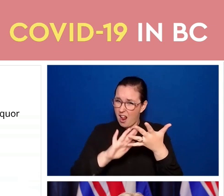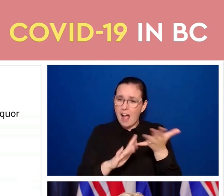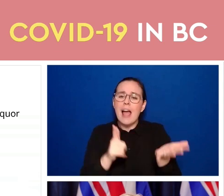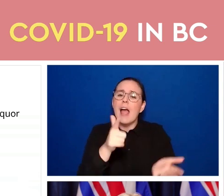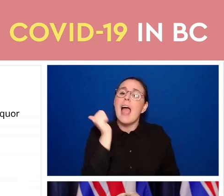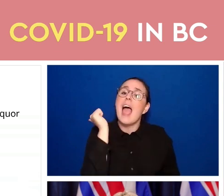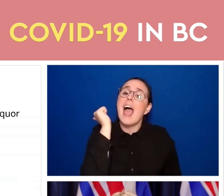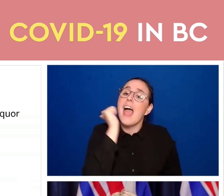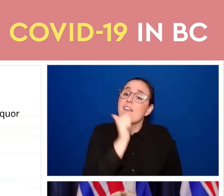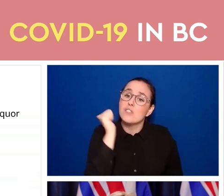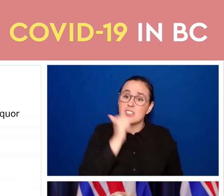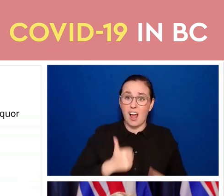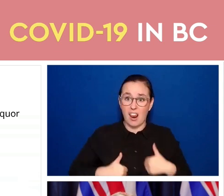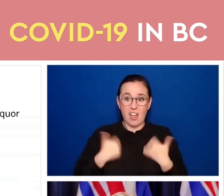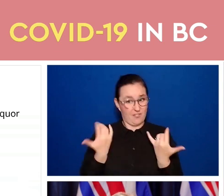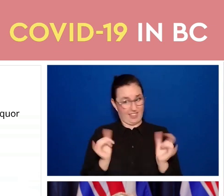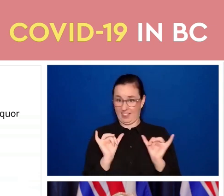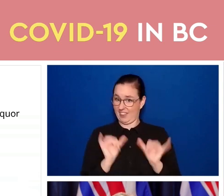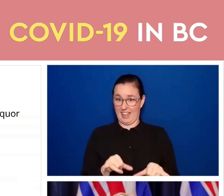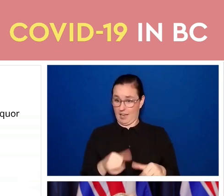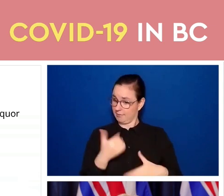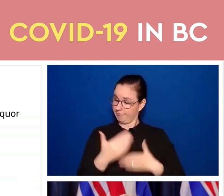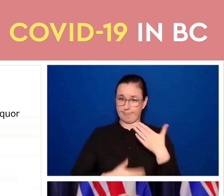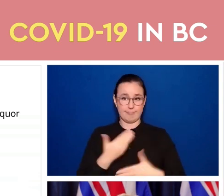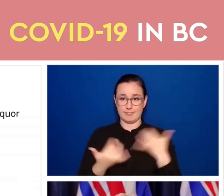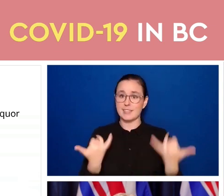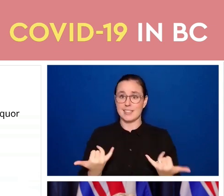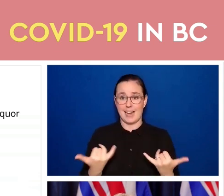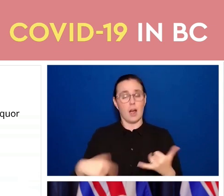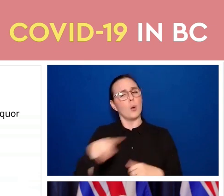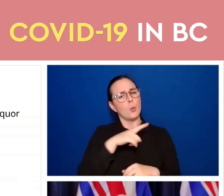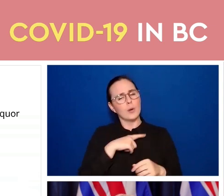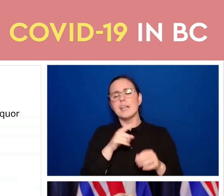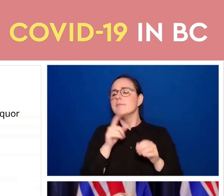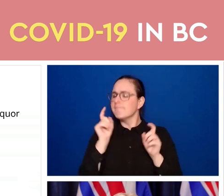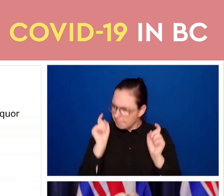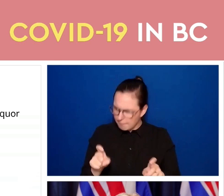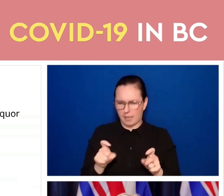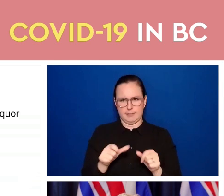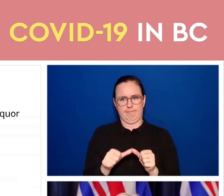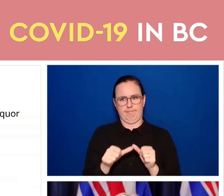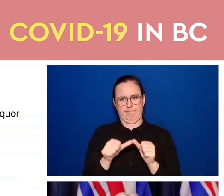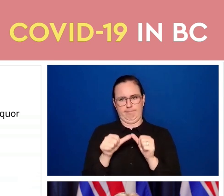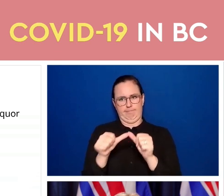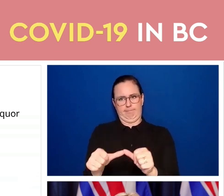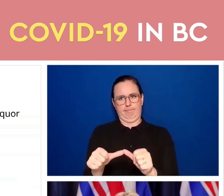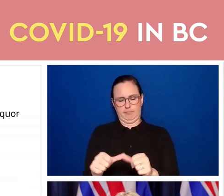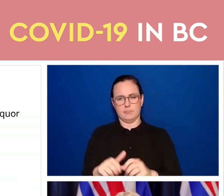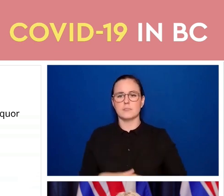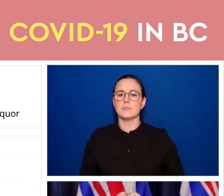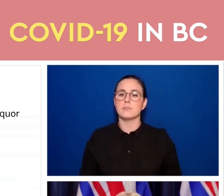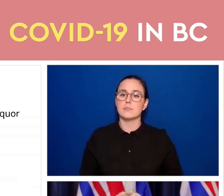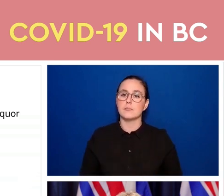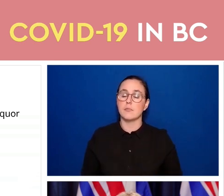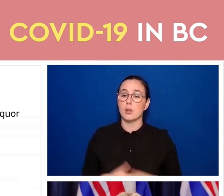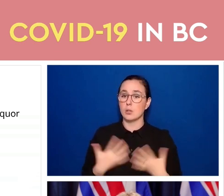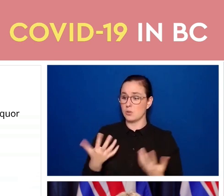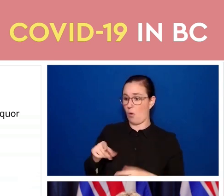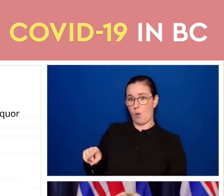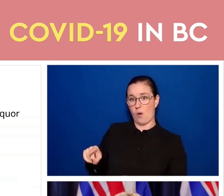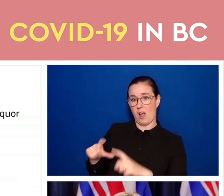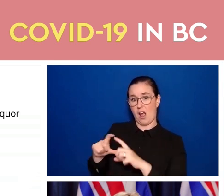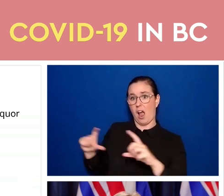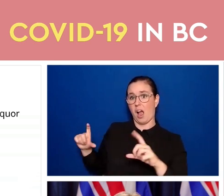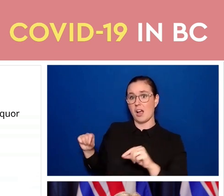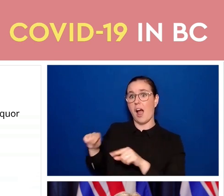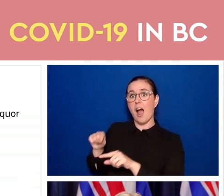are going to be continuing important. But the vaccine card gives us is an alternative to more restrictive measures in many